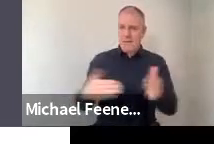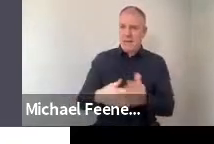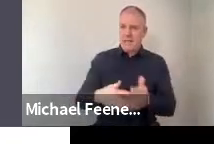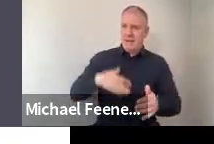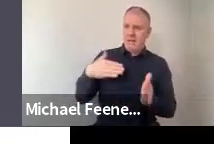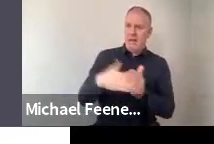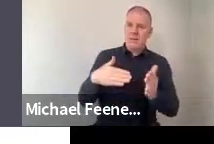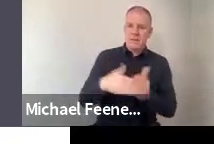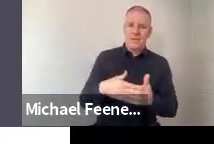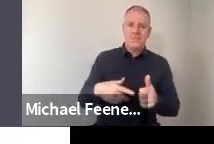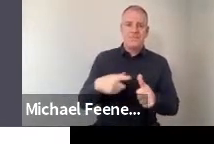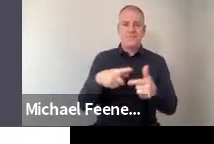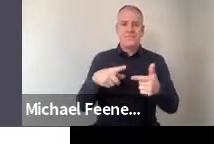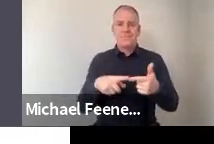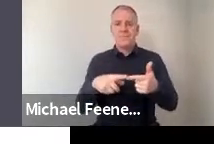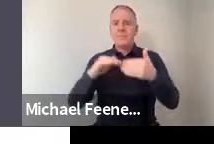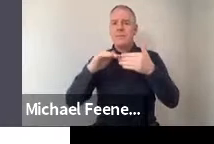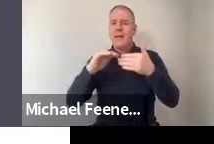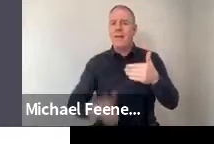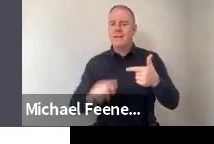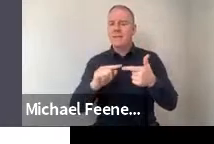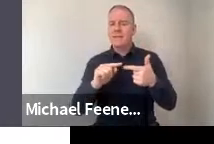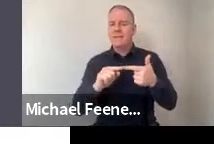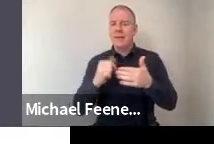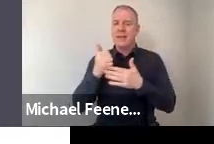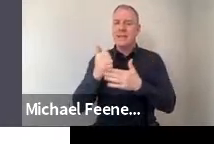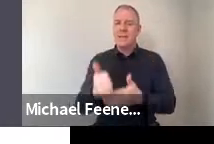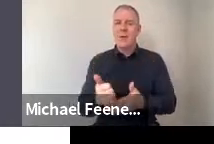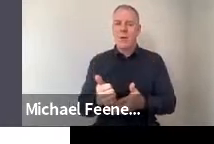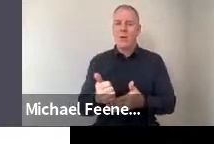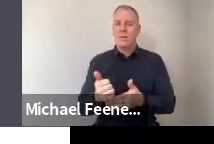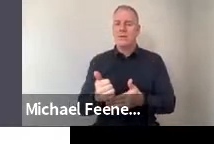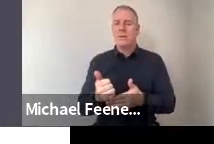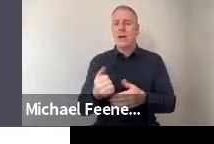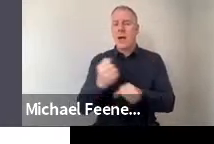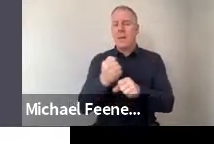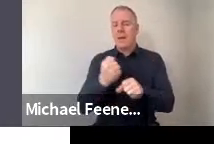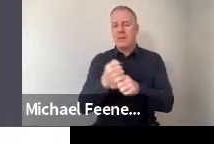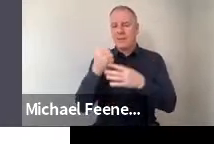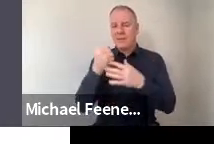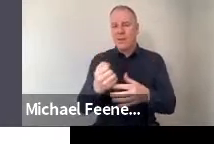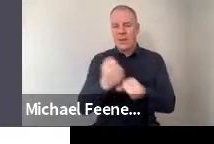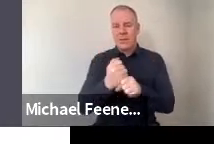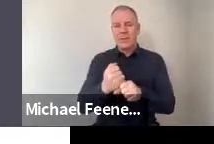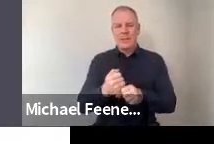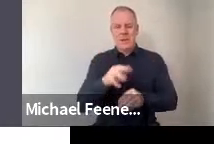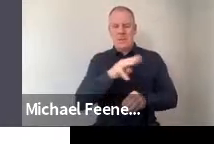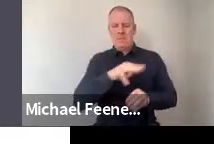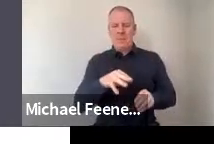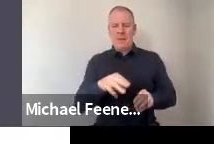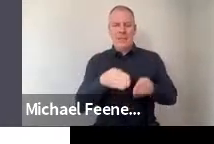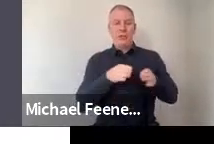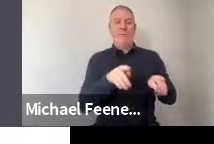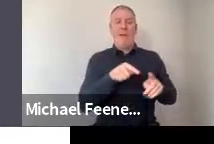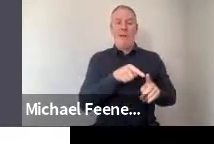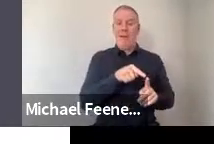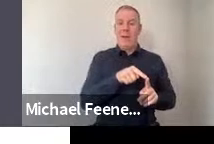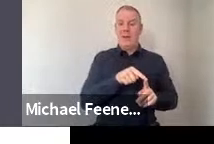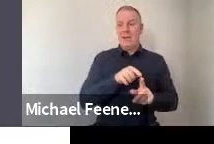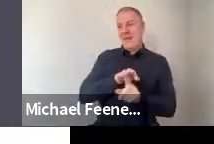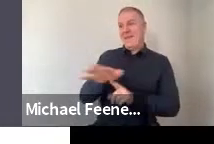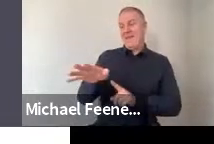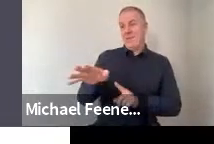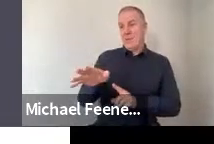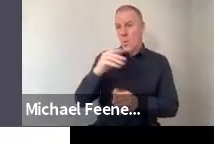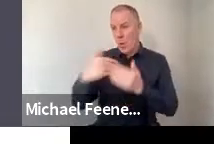Less low, less support for in general for the idea that the general public should be guiding the direction of